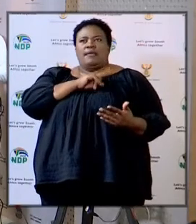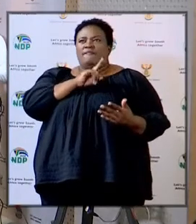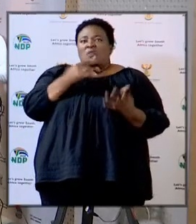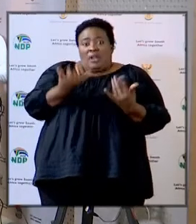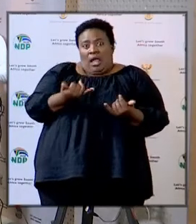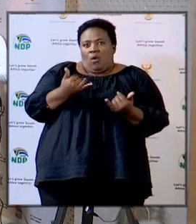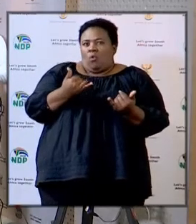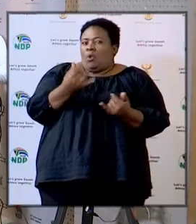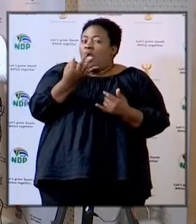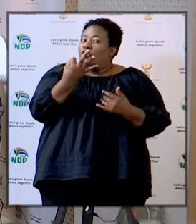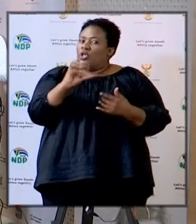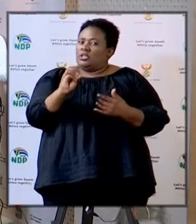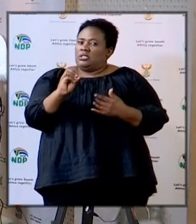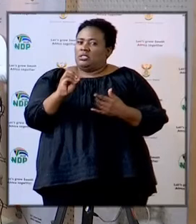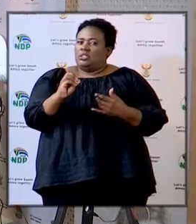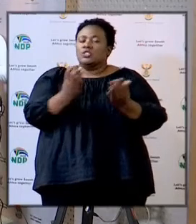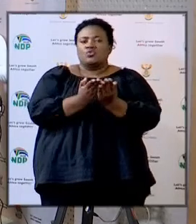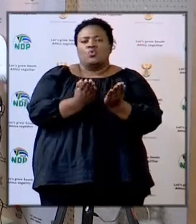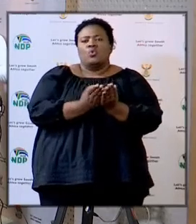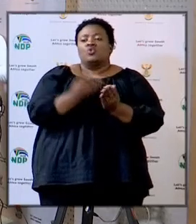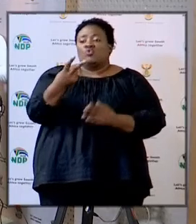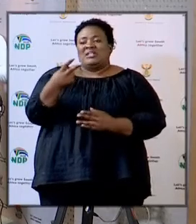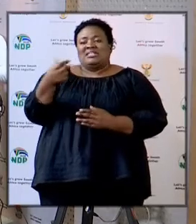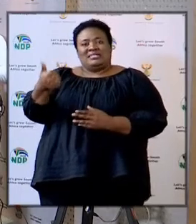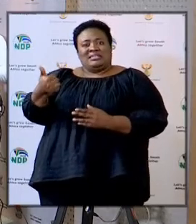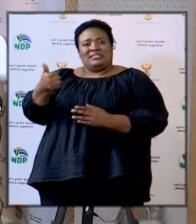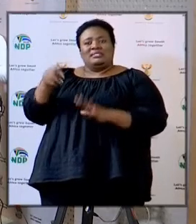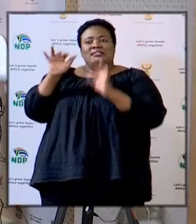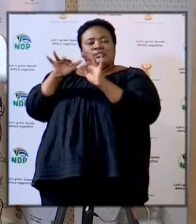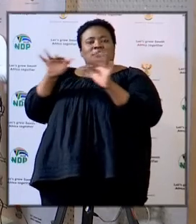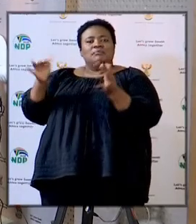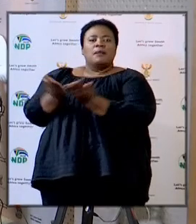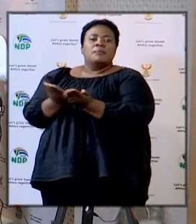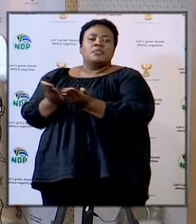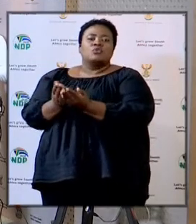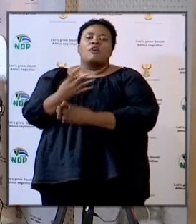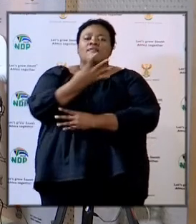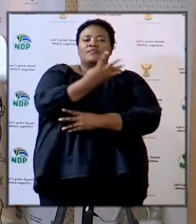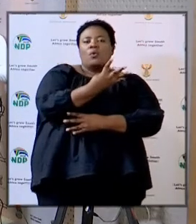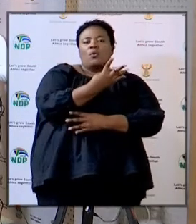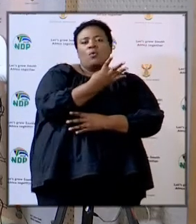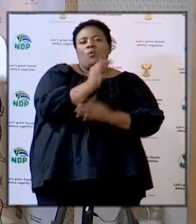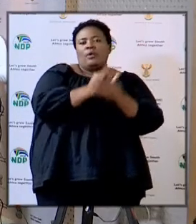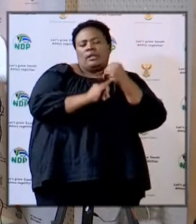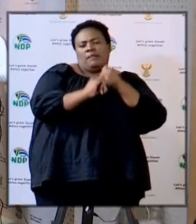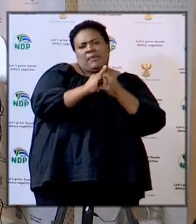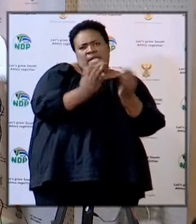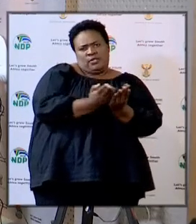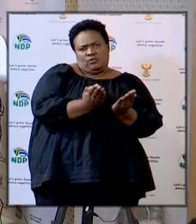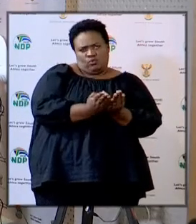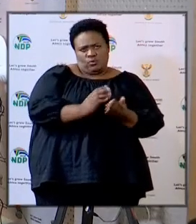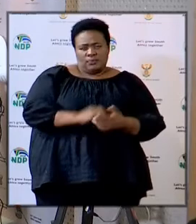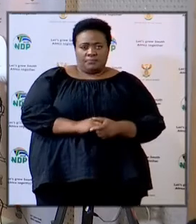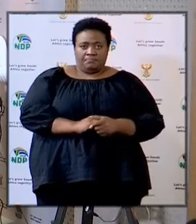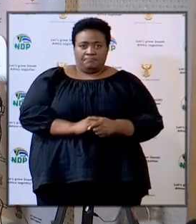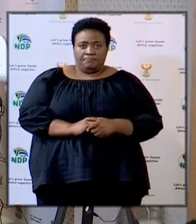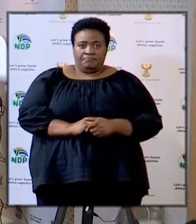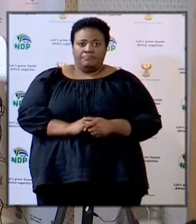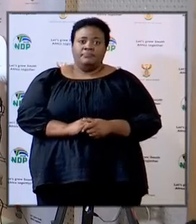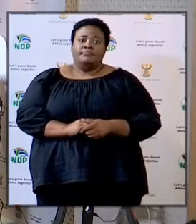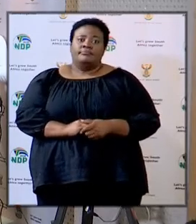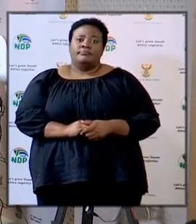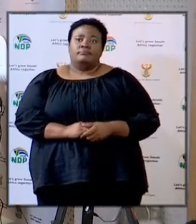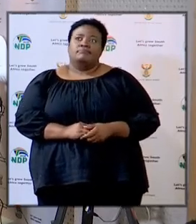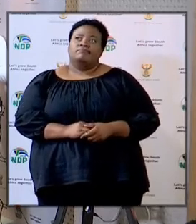schools and of those 30 schools 26 are public schools and 4 are private